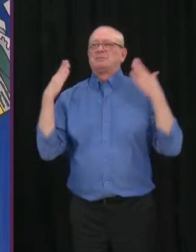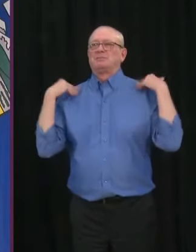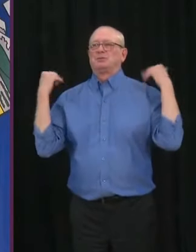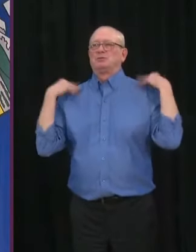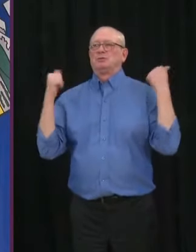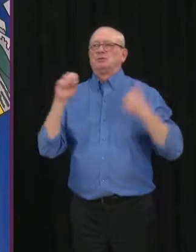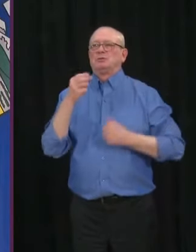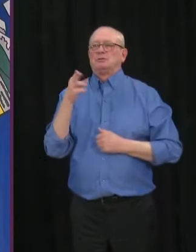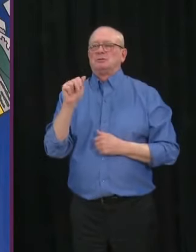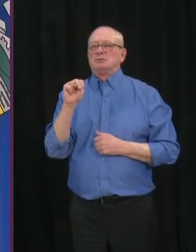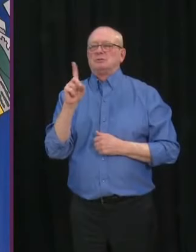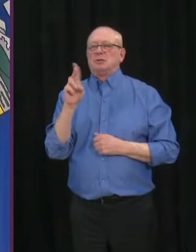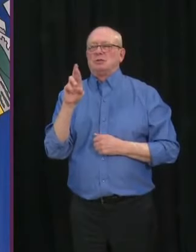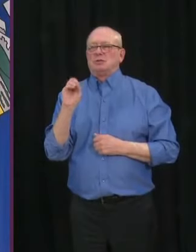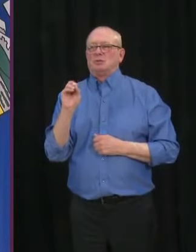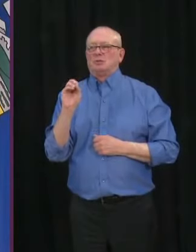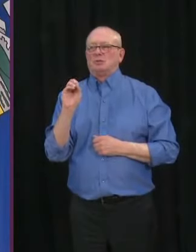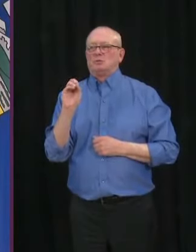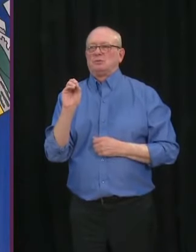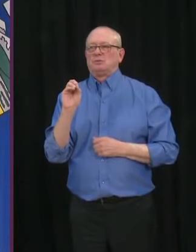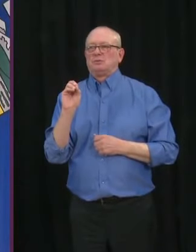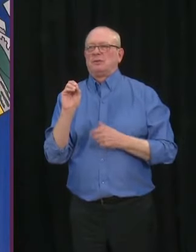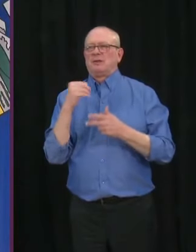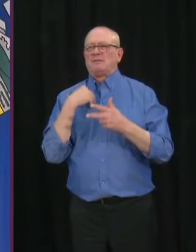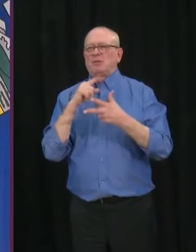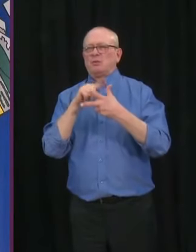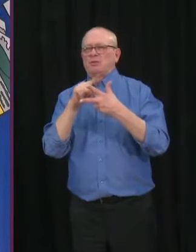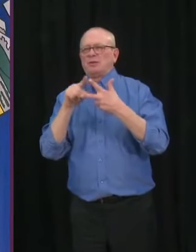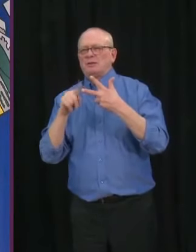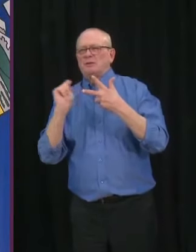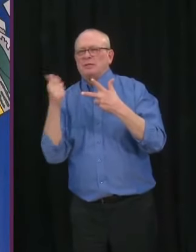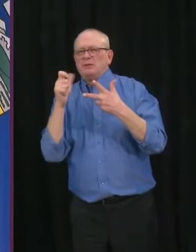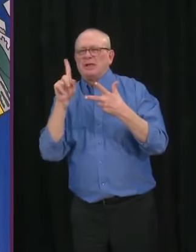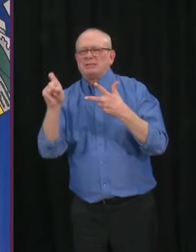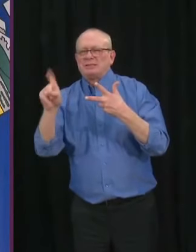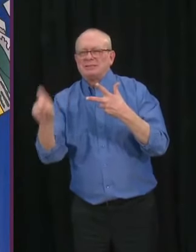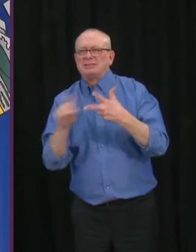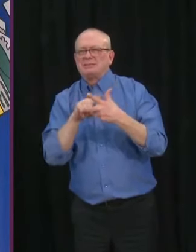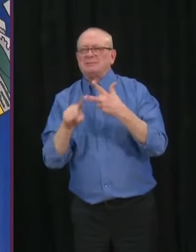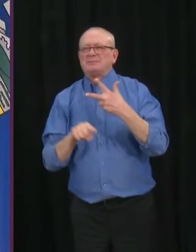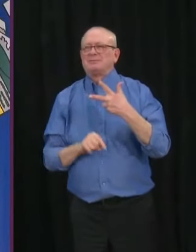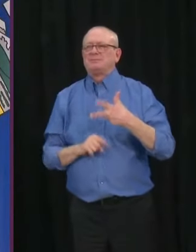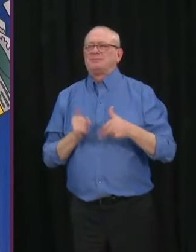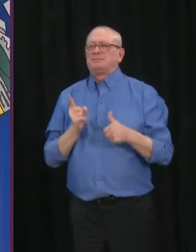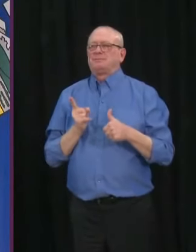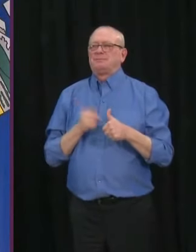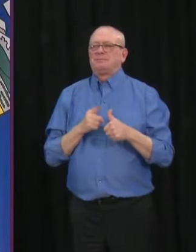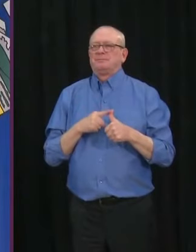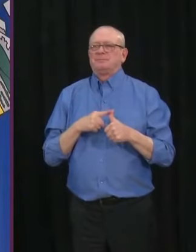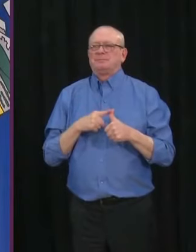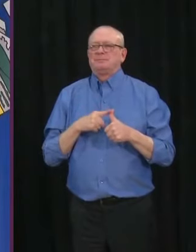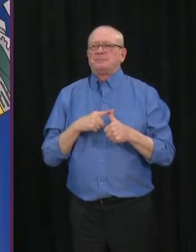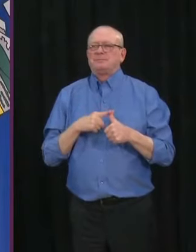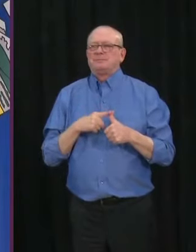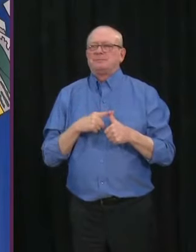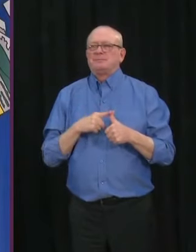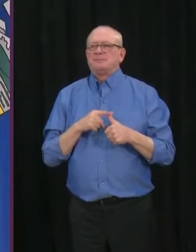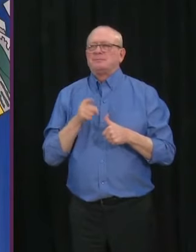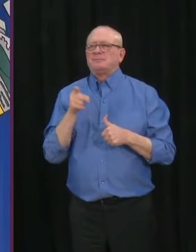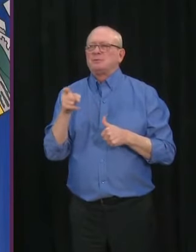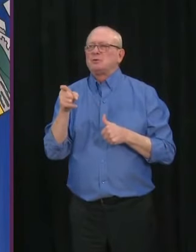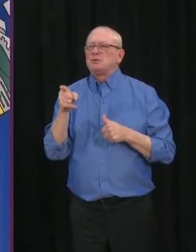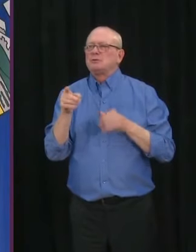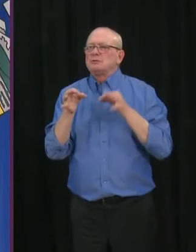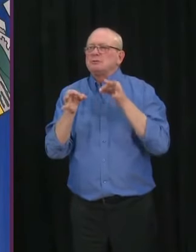It's kind of a real quick three-part one, so I'll do it very quickly here. Number one, you've explained sort of why you made the decision.